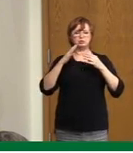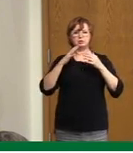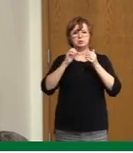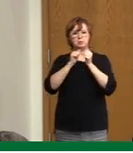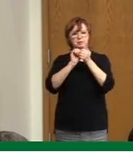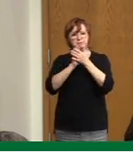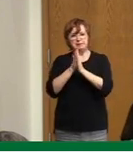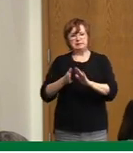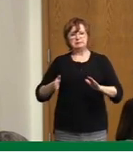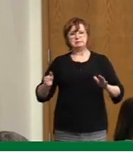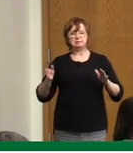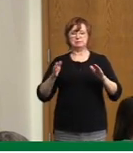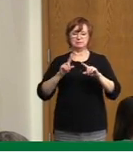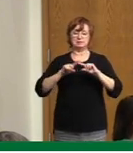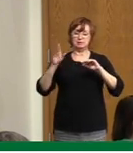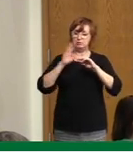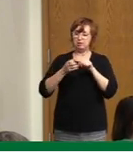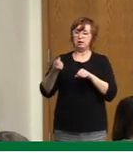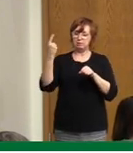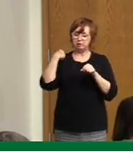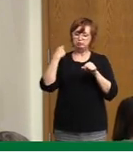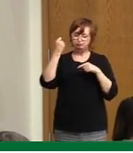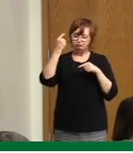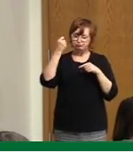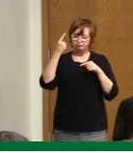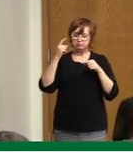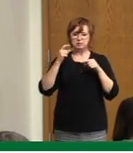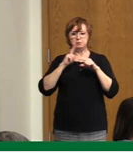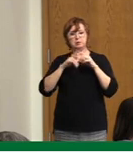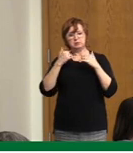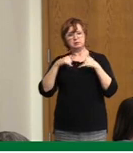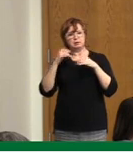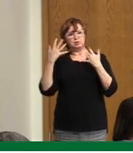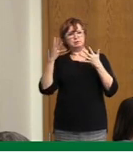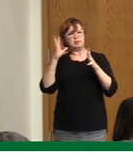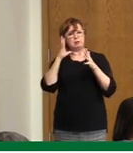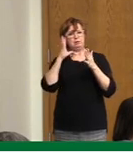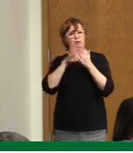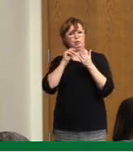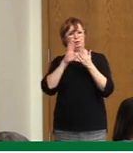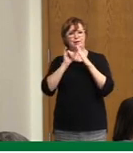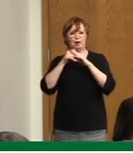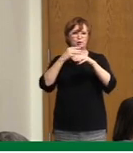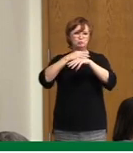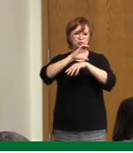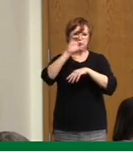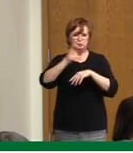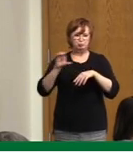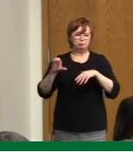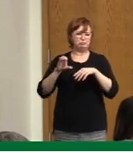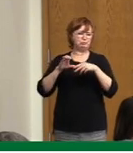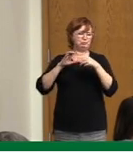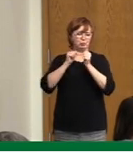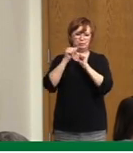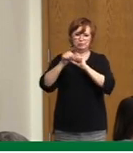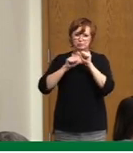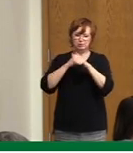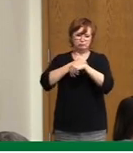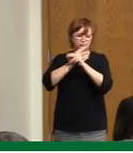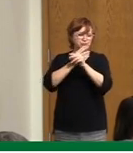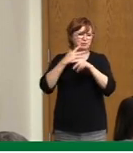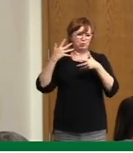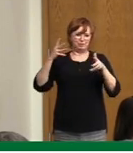But, you know, we've learned how to remain connected virtually and be safe even within our households. And